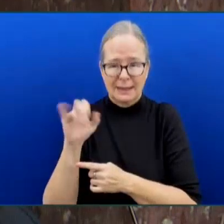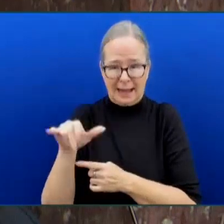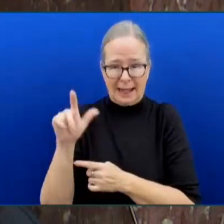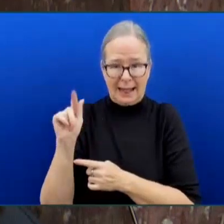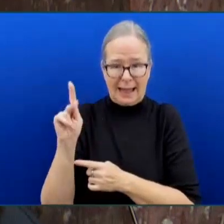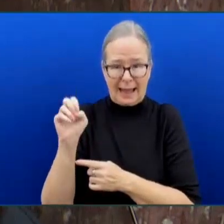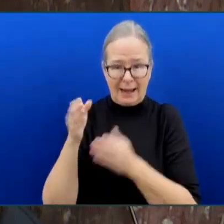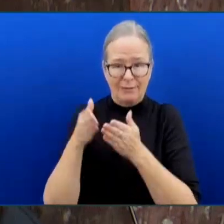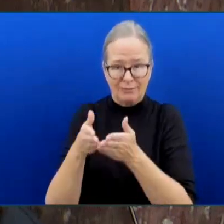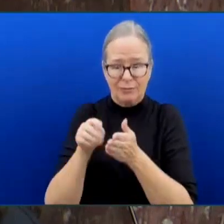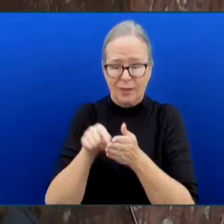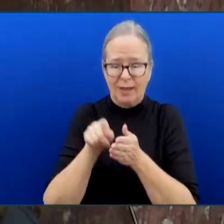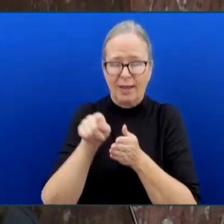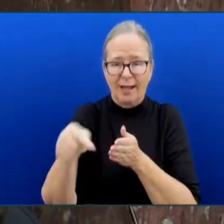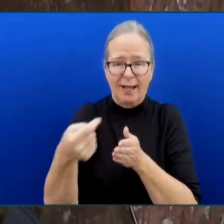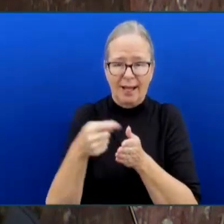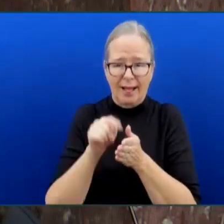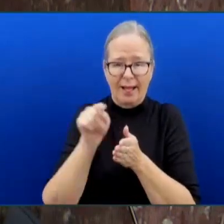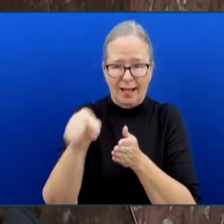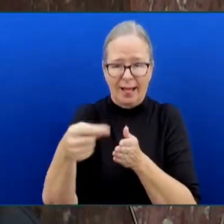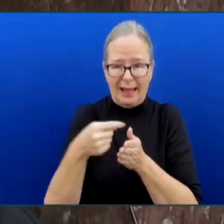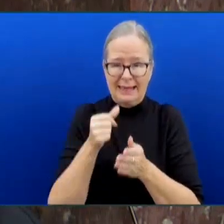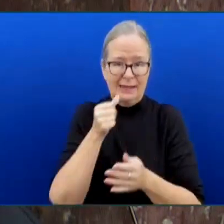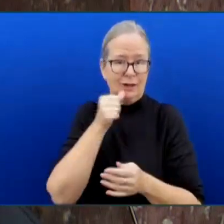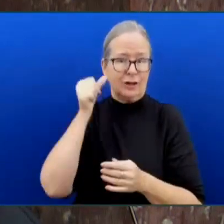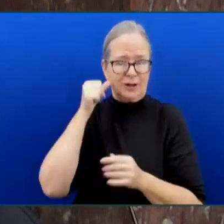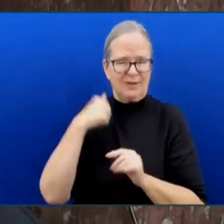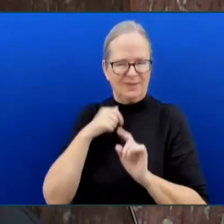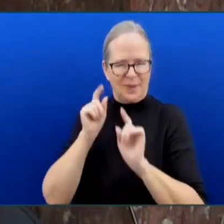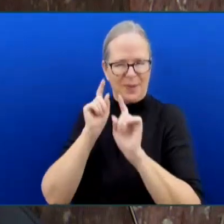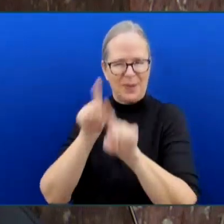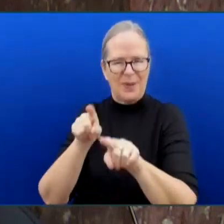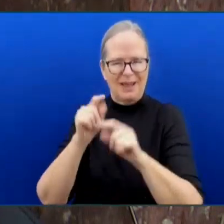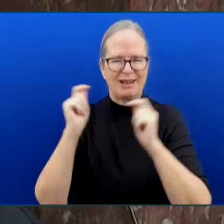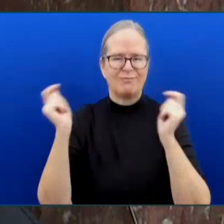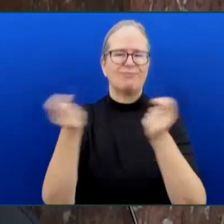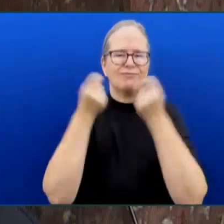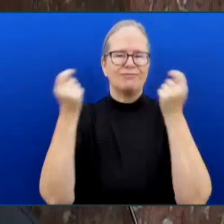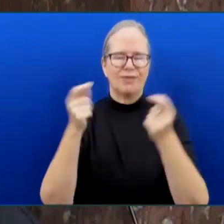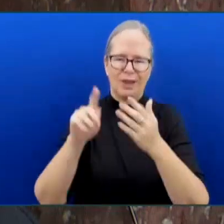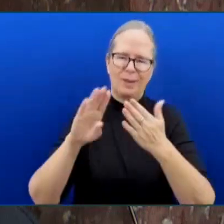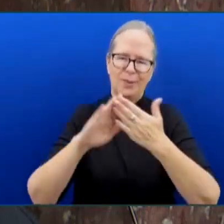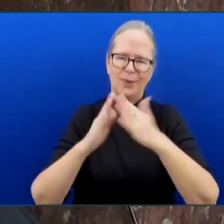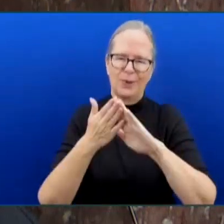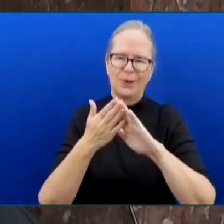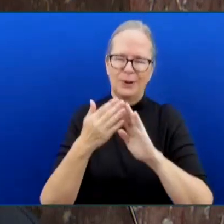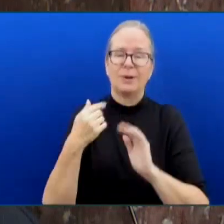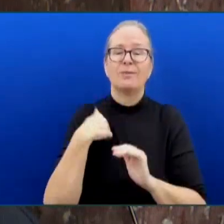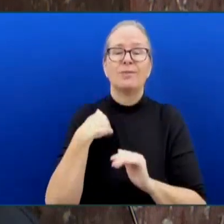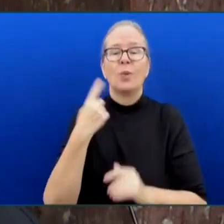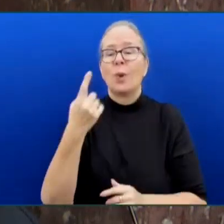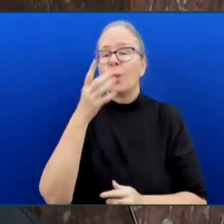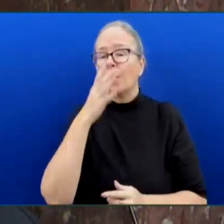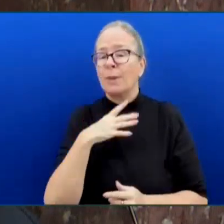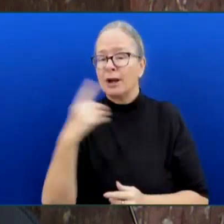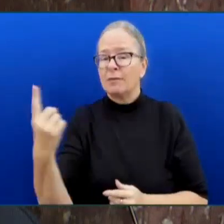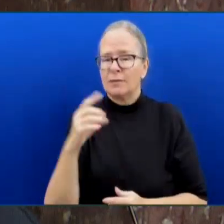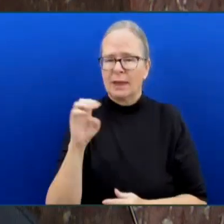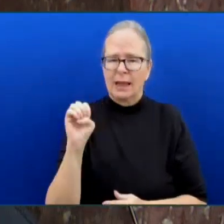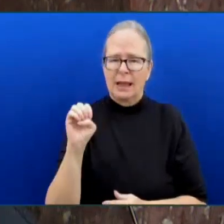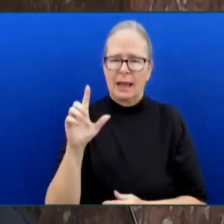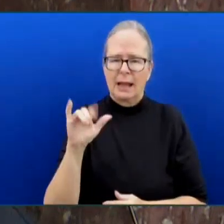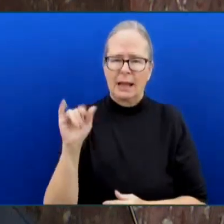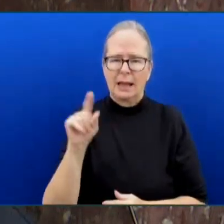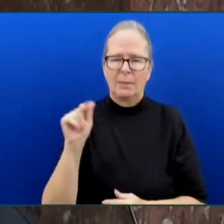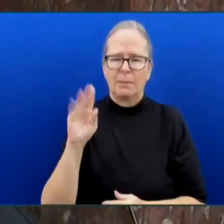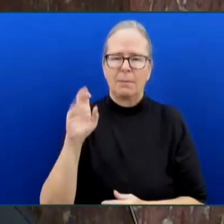celebration of the SS Moyet, and I think Elizabeth Scarlett, the emcee that evening, said it best. It takes